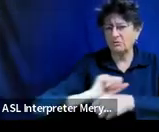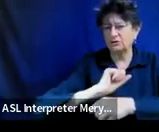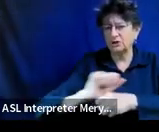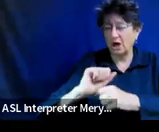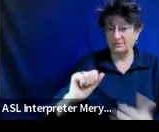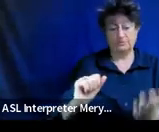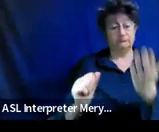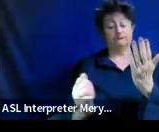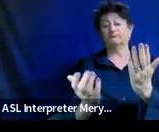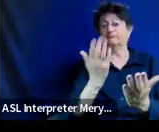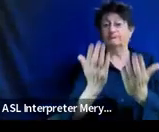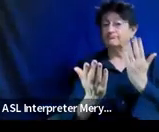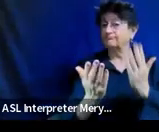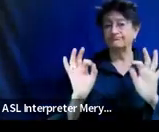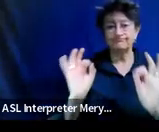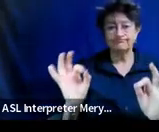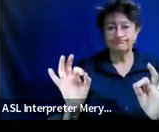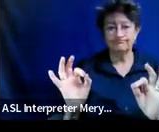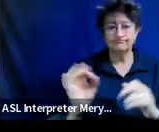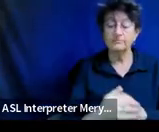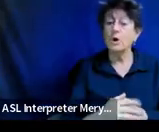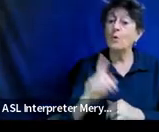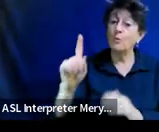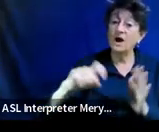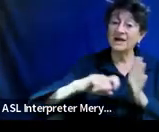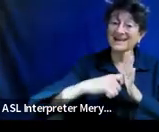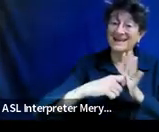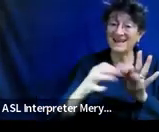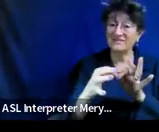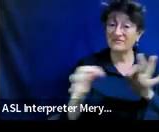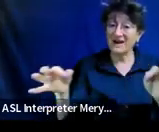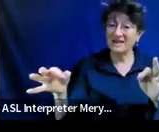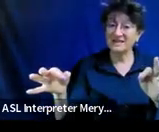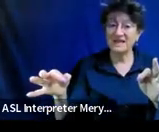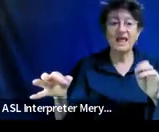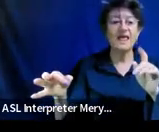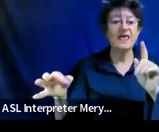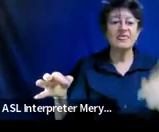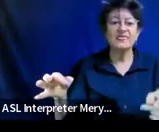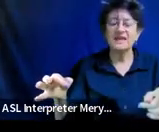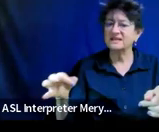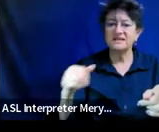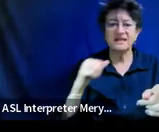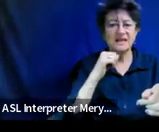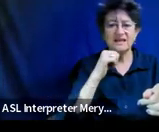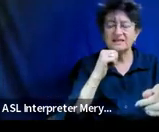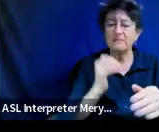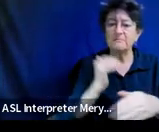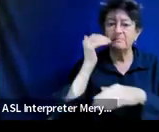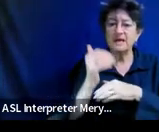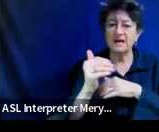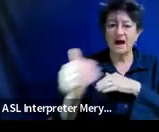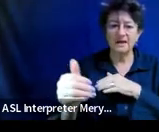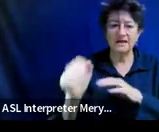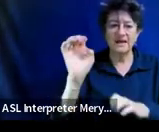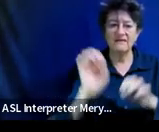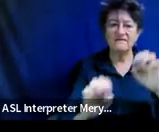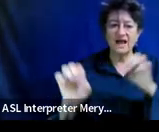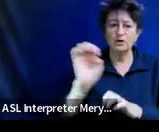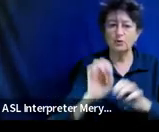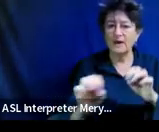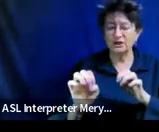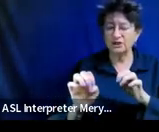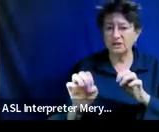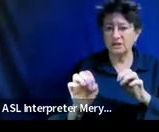um one of the key phrases here is this is beyond the evaluative information you probably can't see that because it's so small in print but